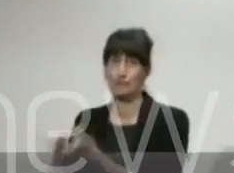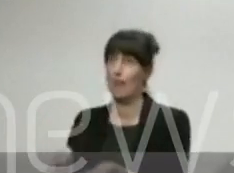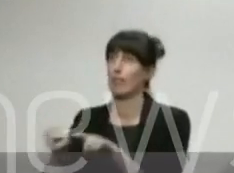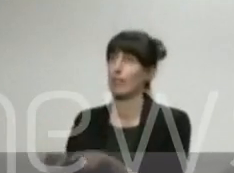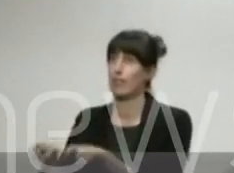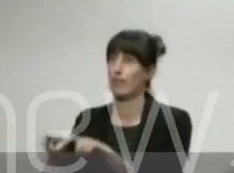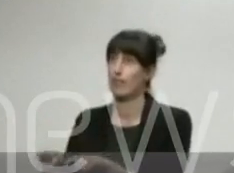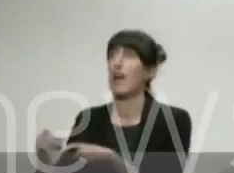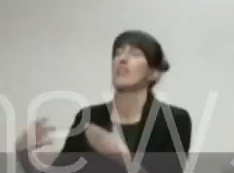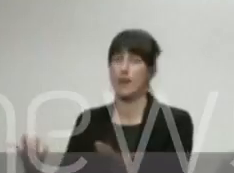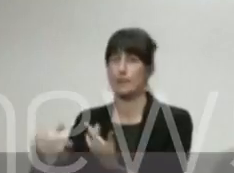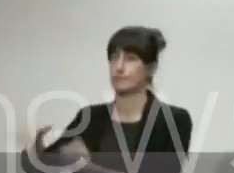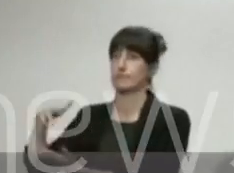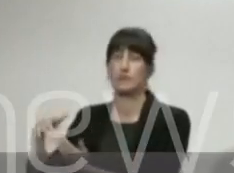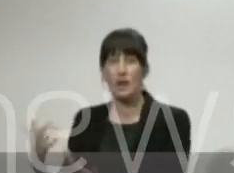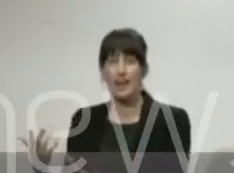work to be done before we can progress an idea like that.